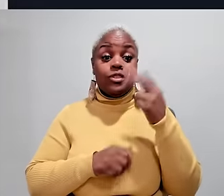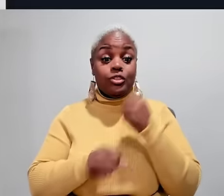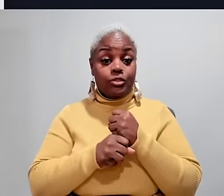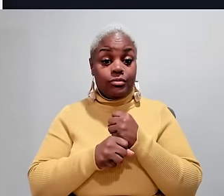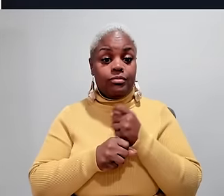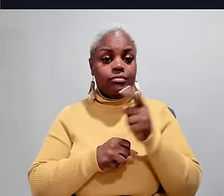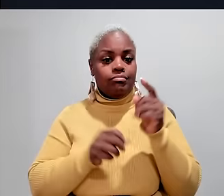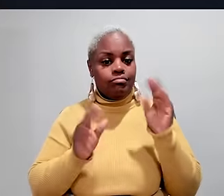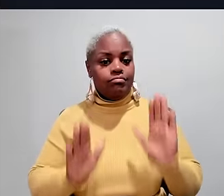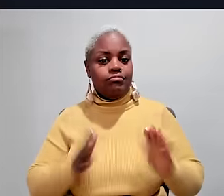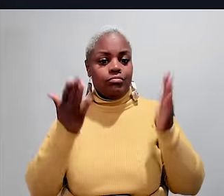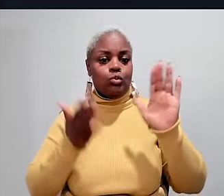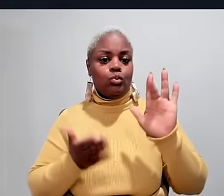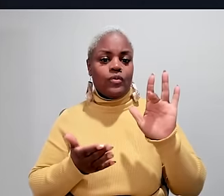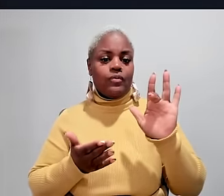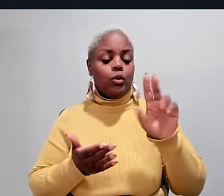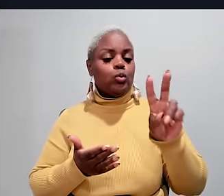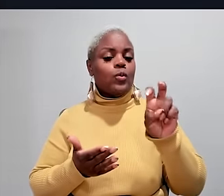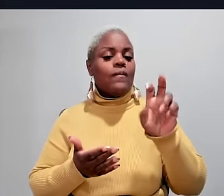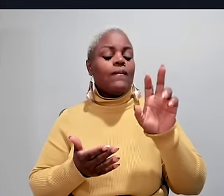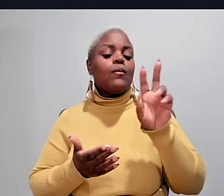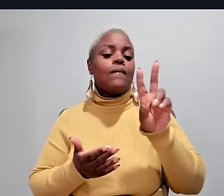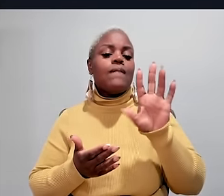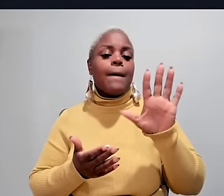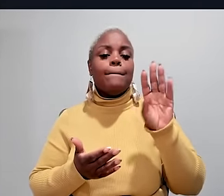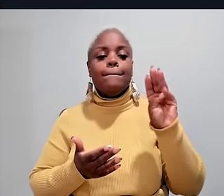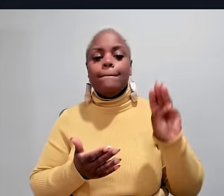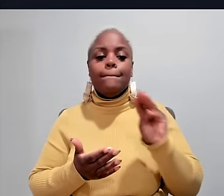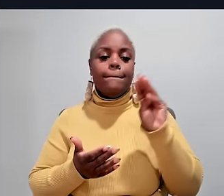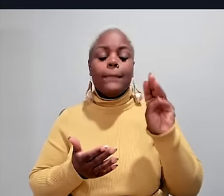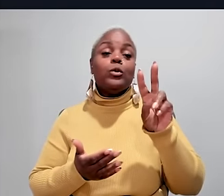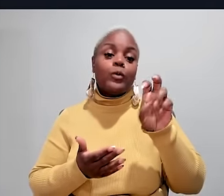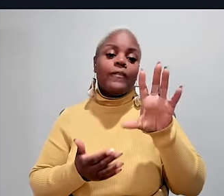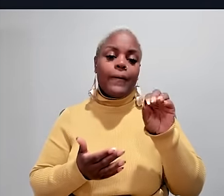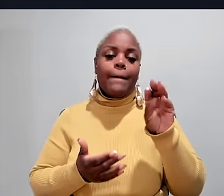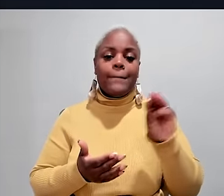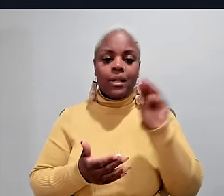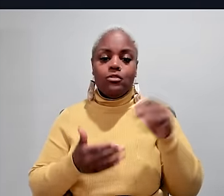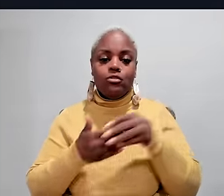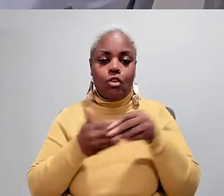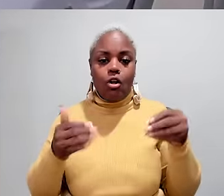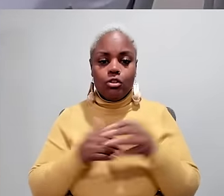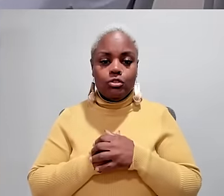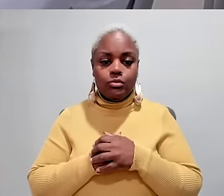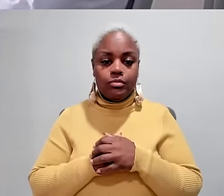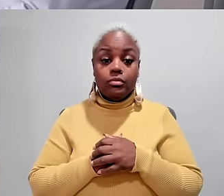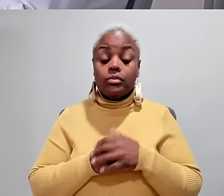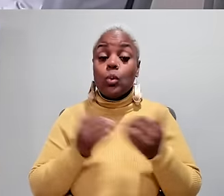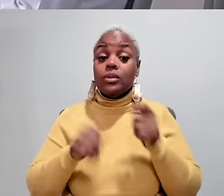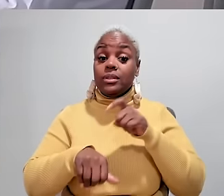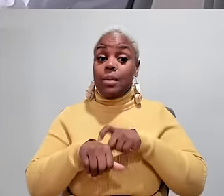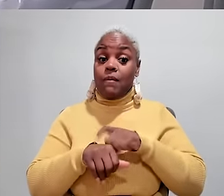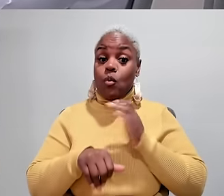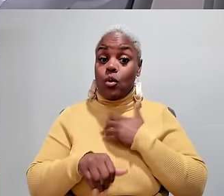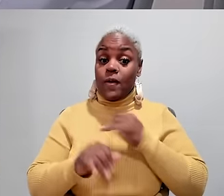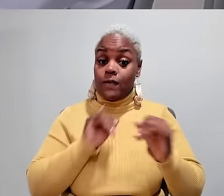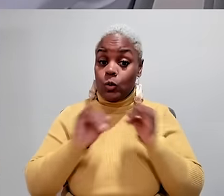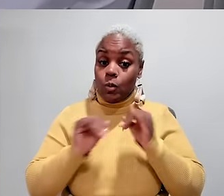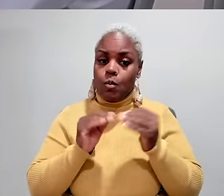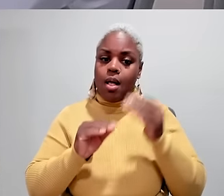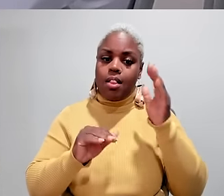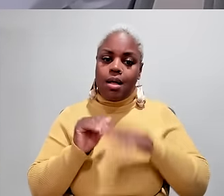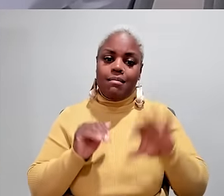two years ago he set a fundraising goal of 250 million dollars which at the time of our interview